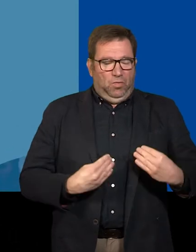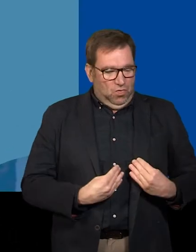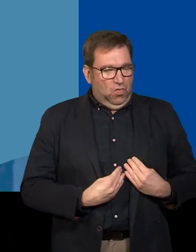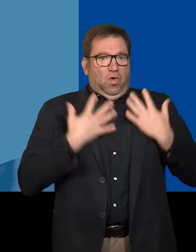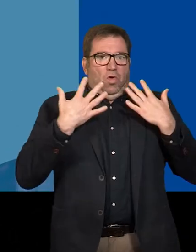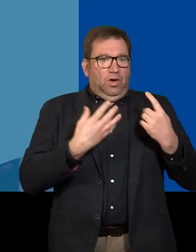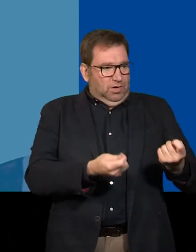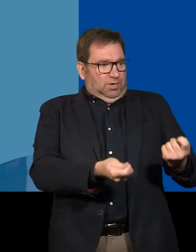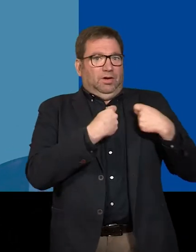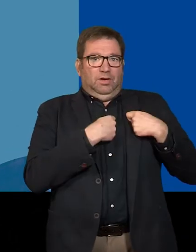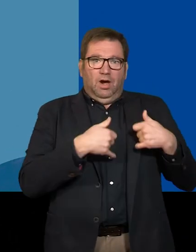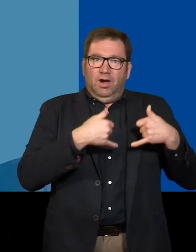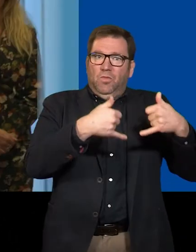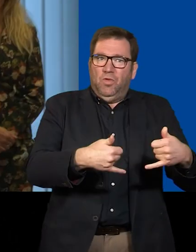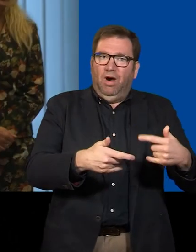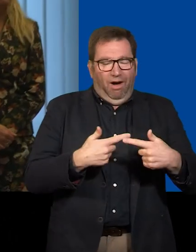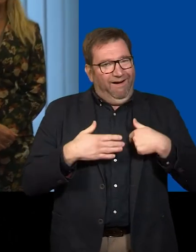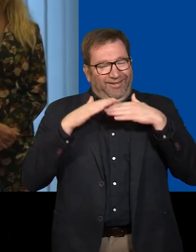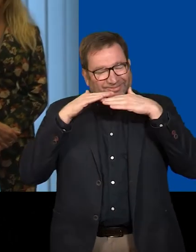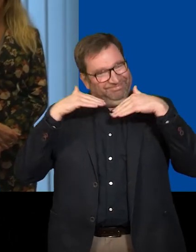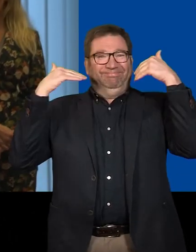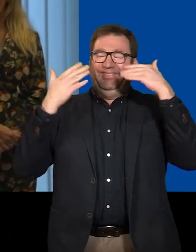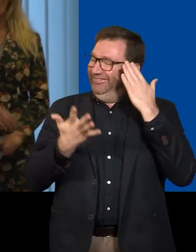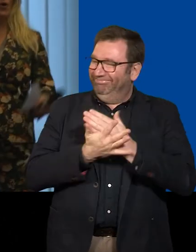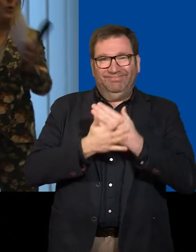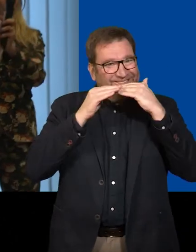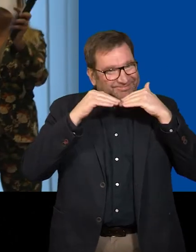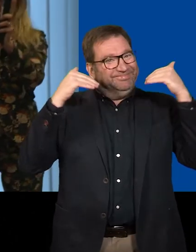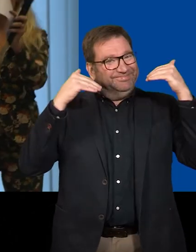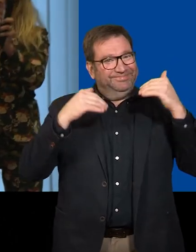Wow, this is something to get this award. I'm really, really very, very happy.